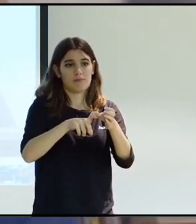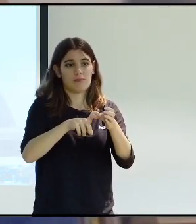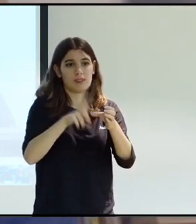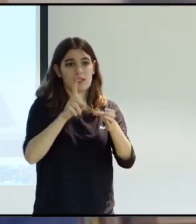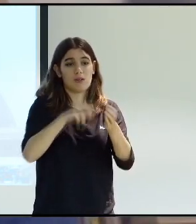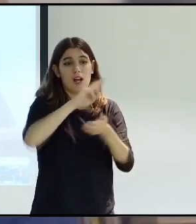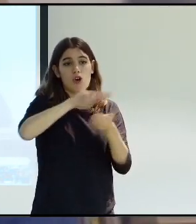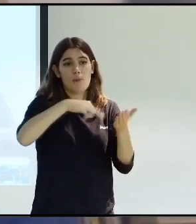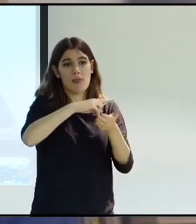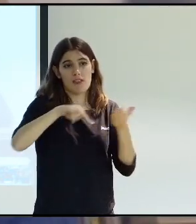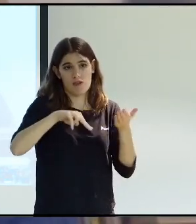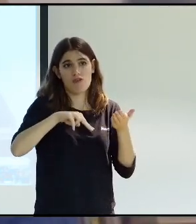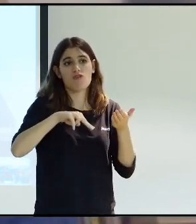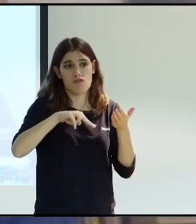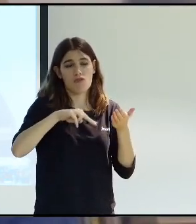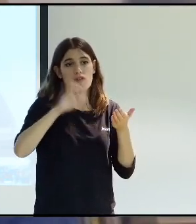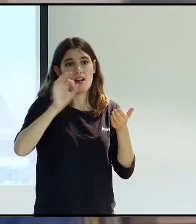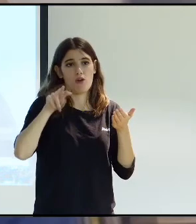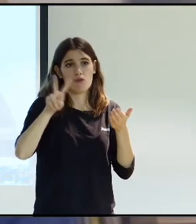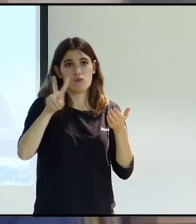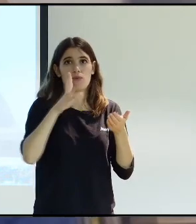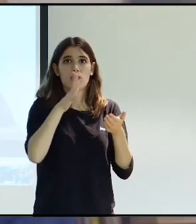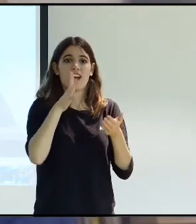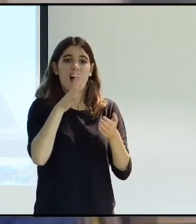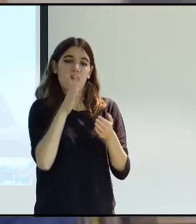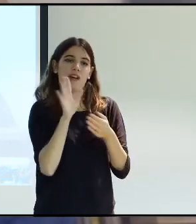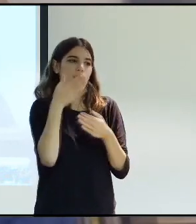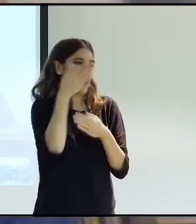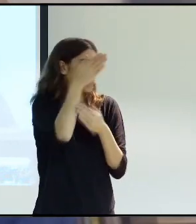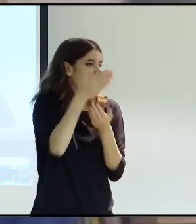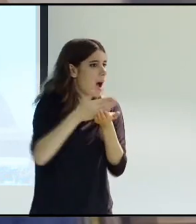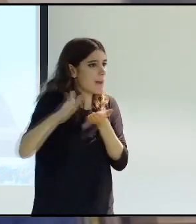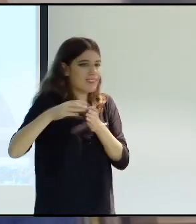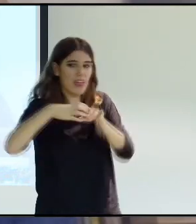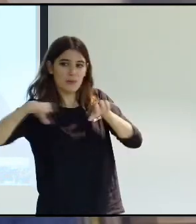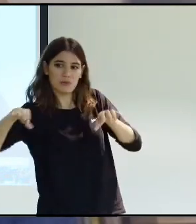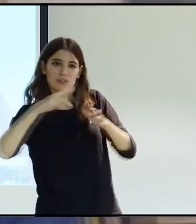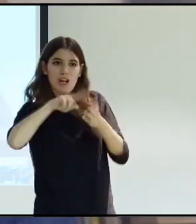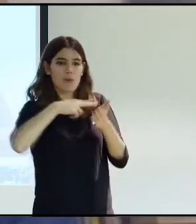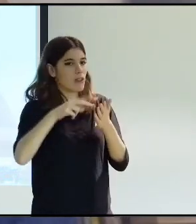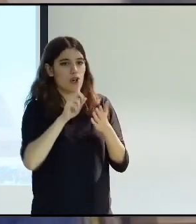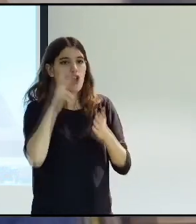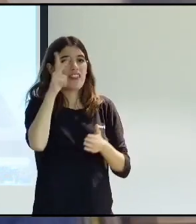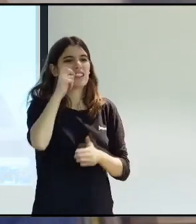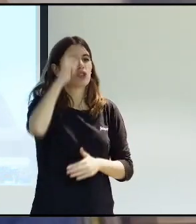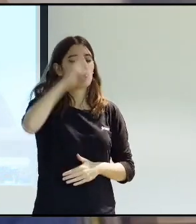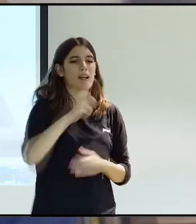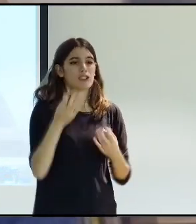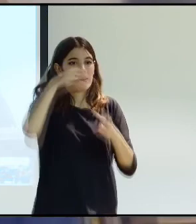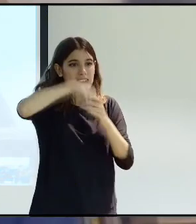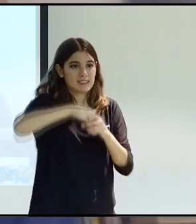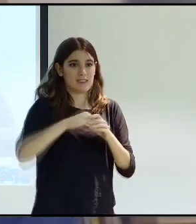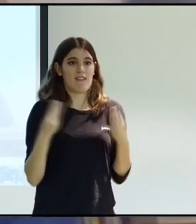and they should work together, and we see that